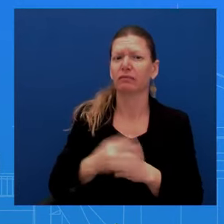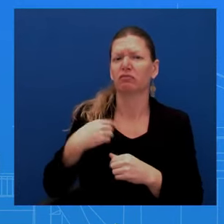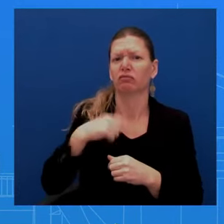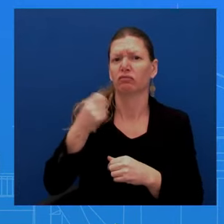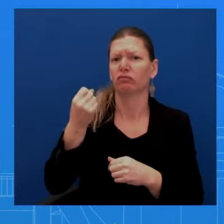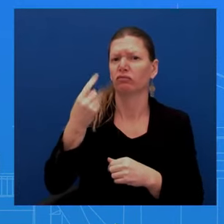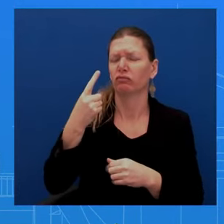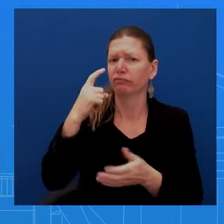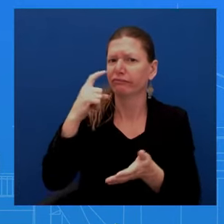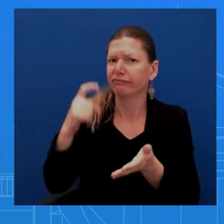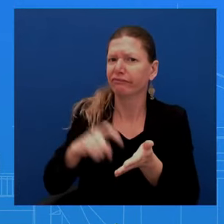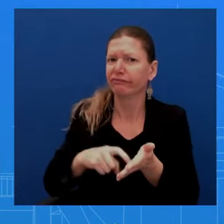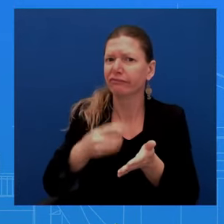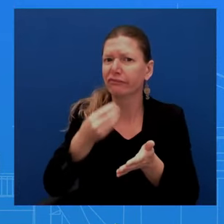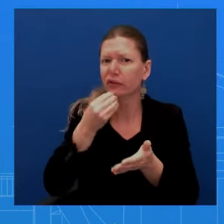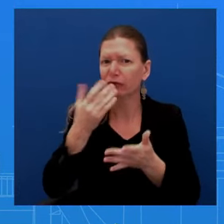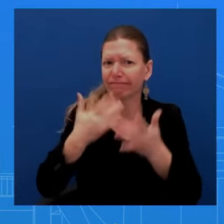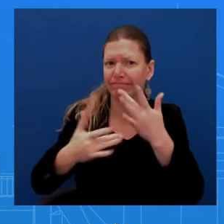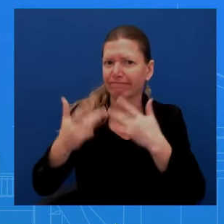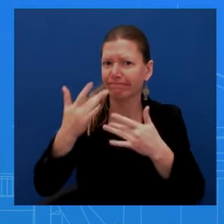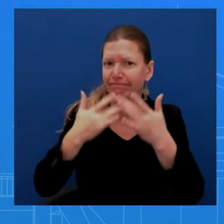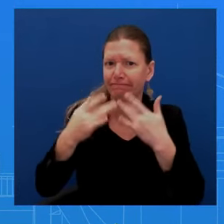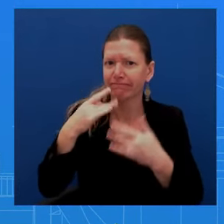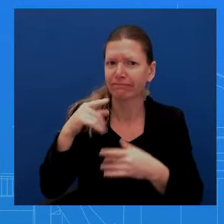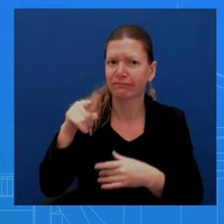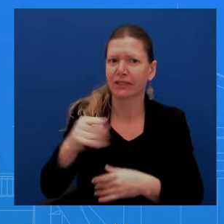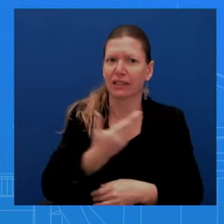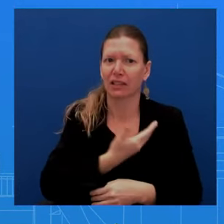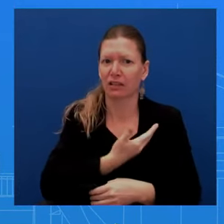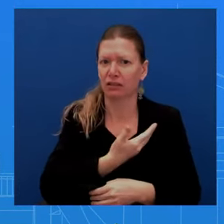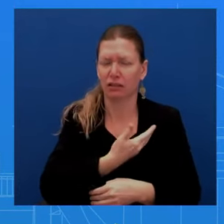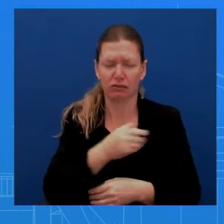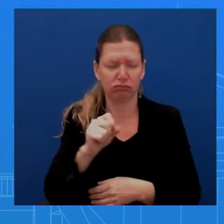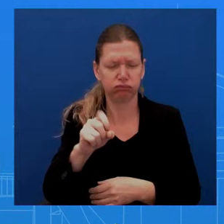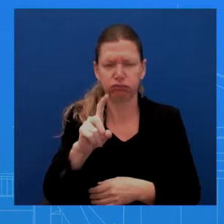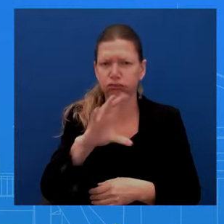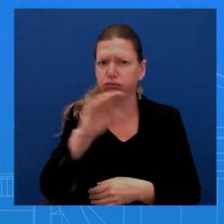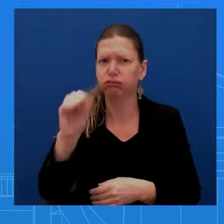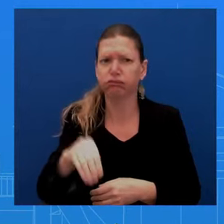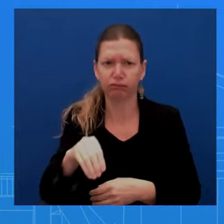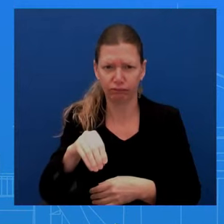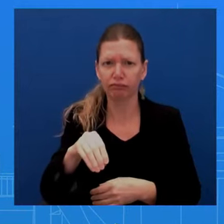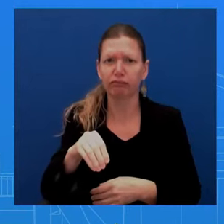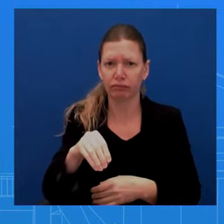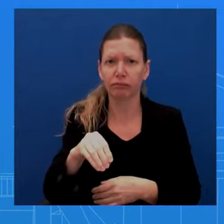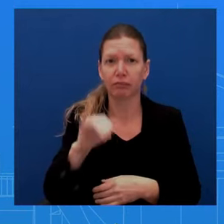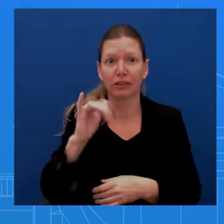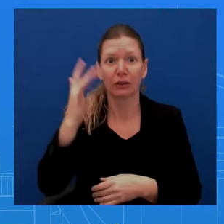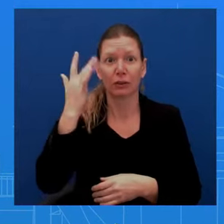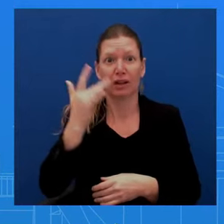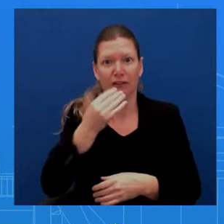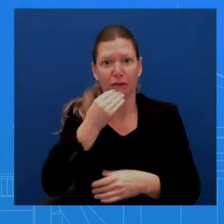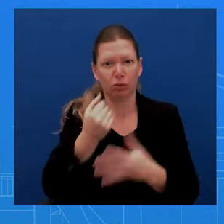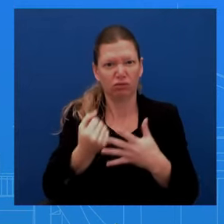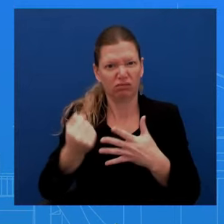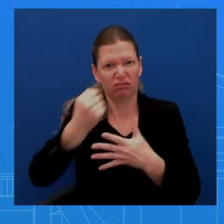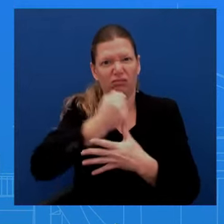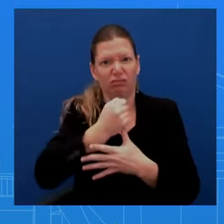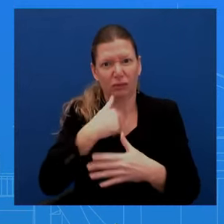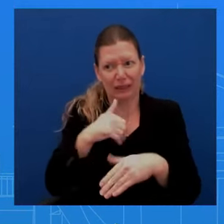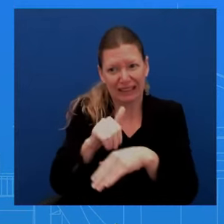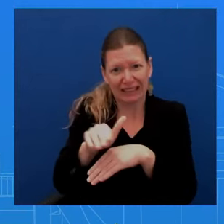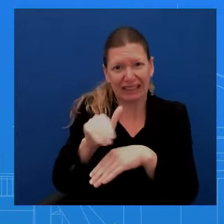a hundred percent. And that's why food has really been one of the main staples of the humanitarian assistance that we have been trying to get in food, water, medicine, but food